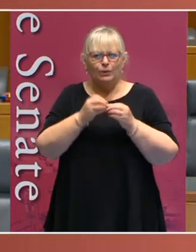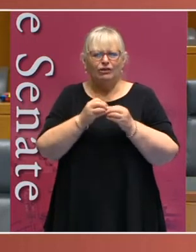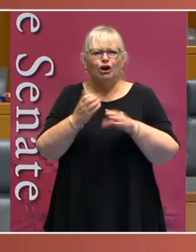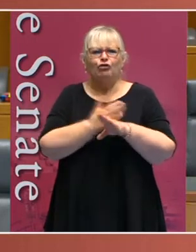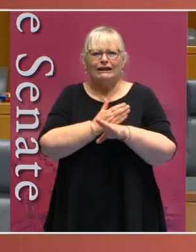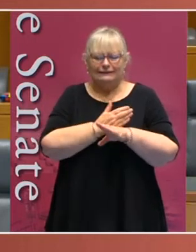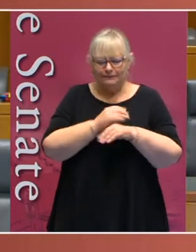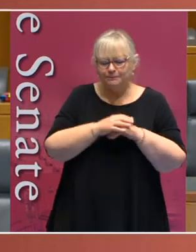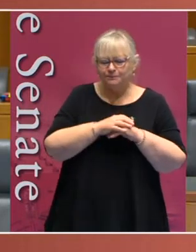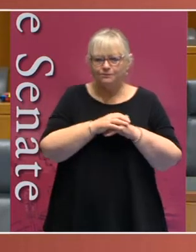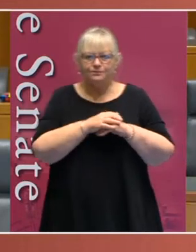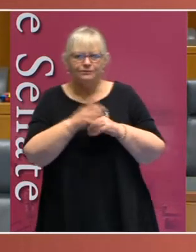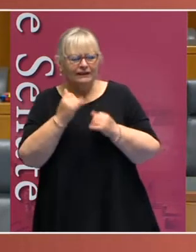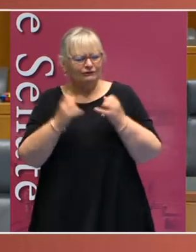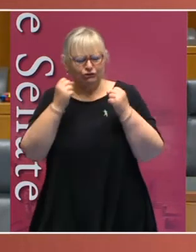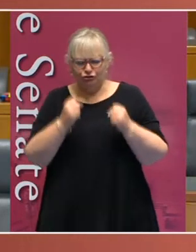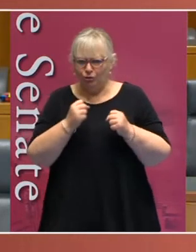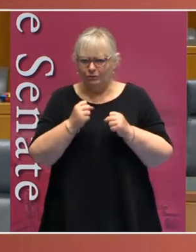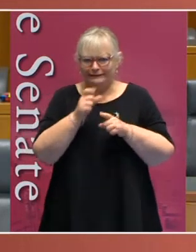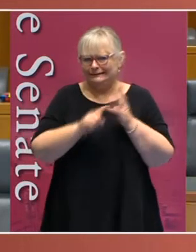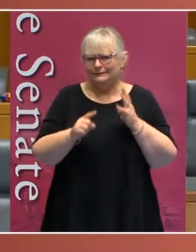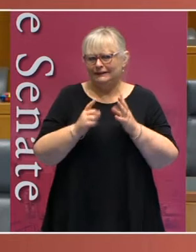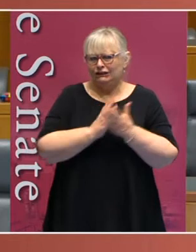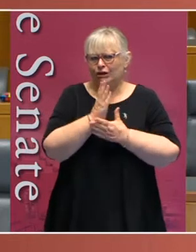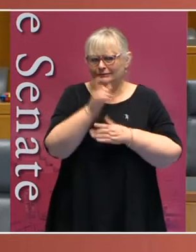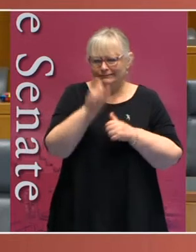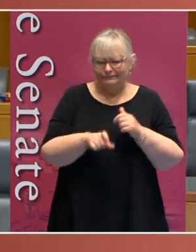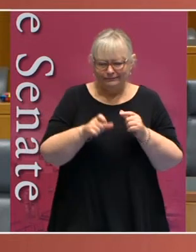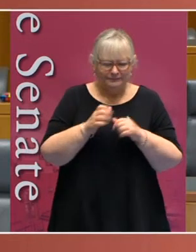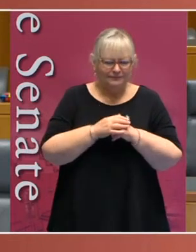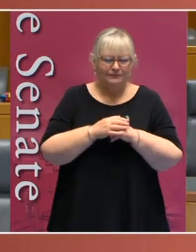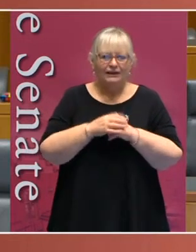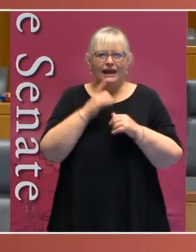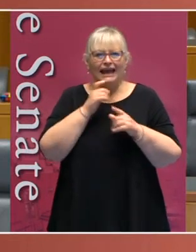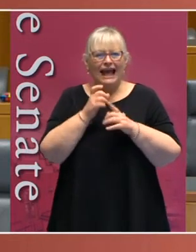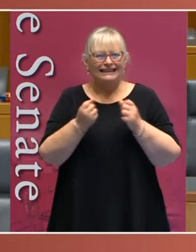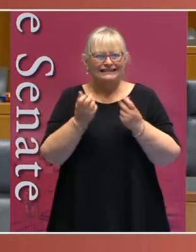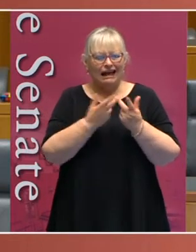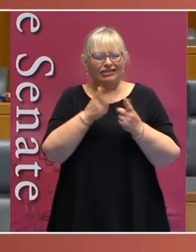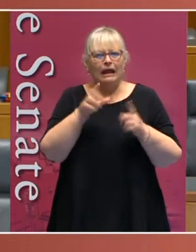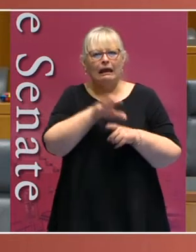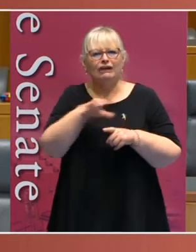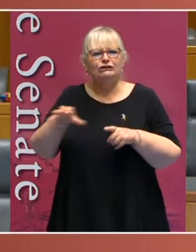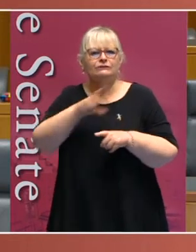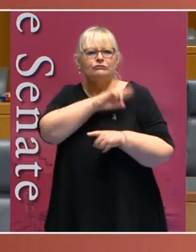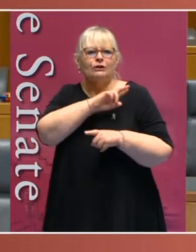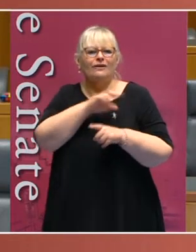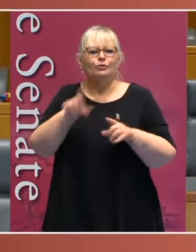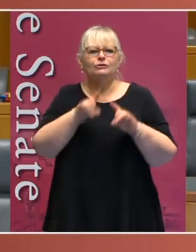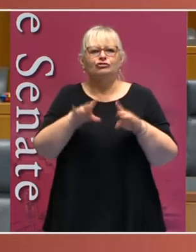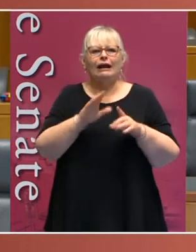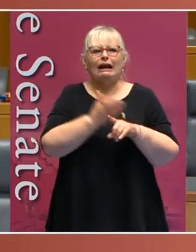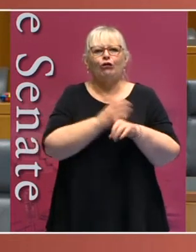Senator Steele-John is a strong disability rights advocate, as well as handling a number of other portfolio areas for the Australian Greens.